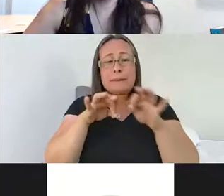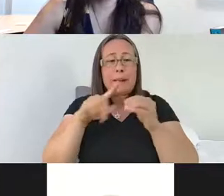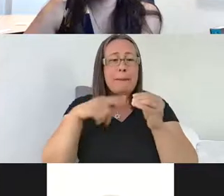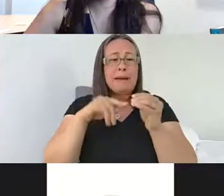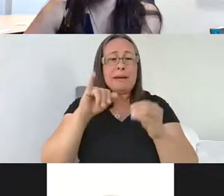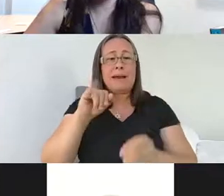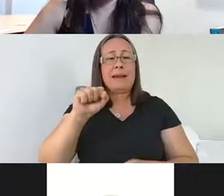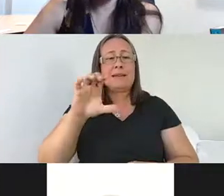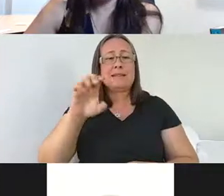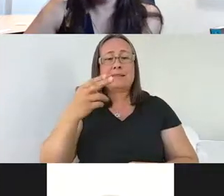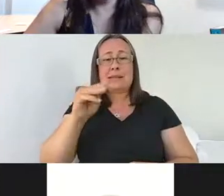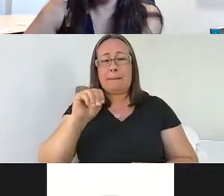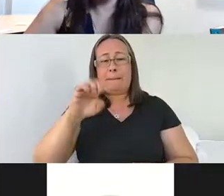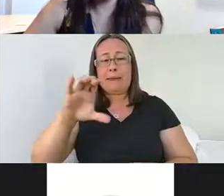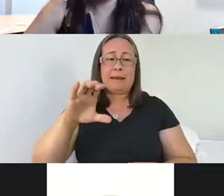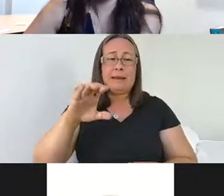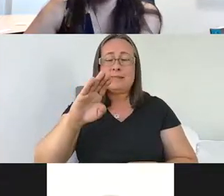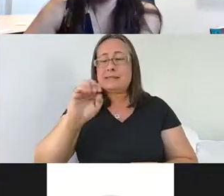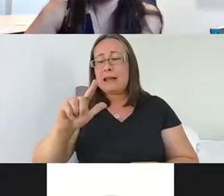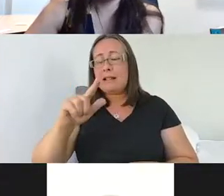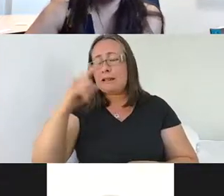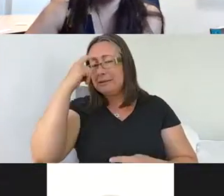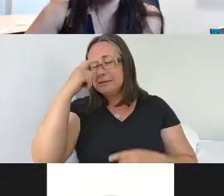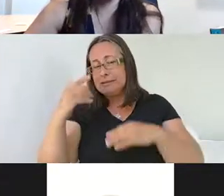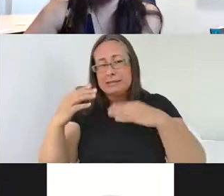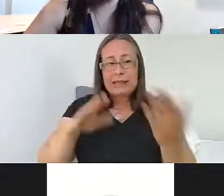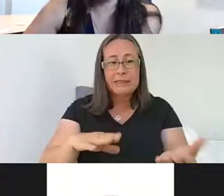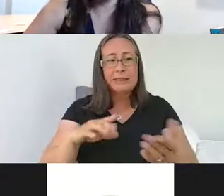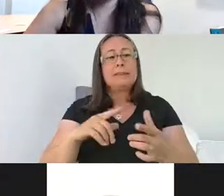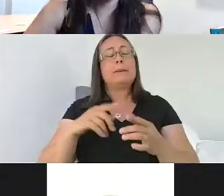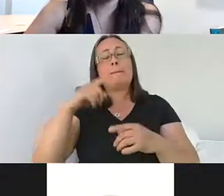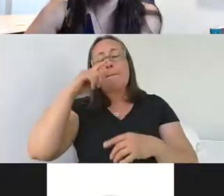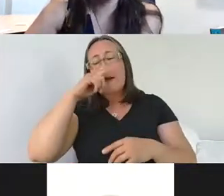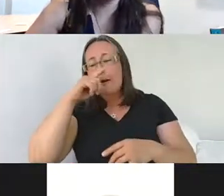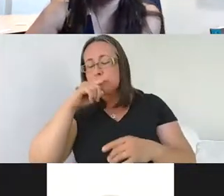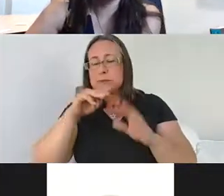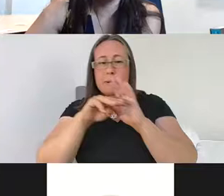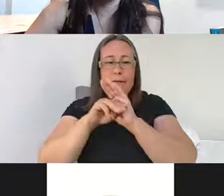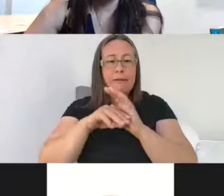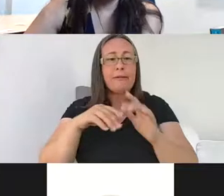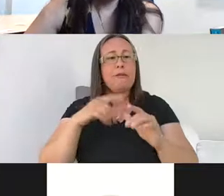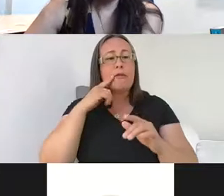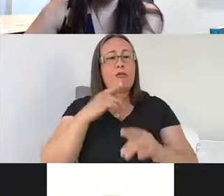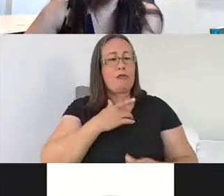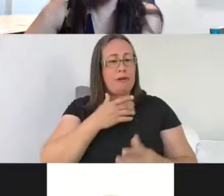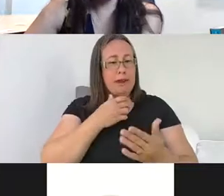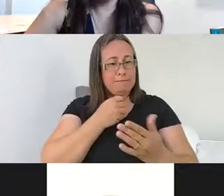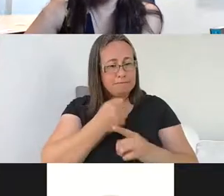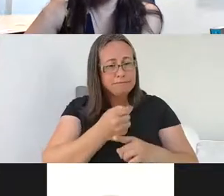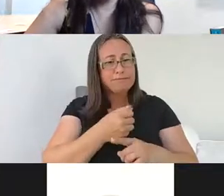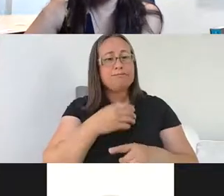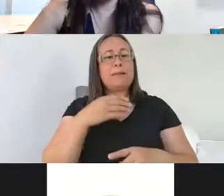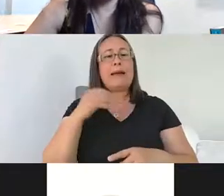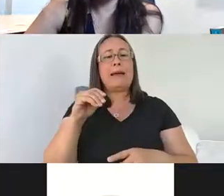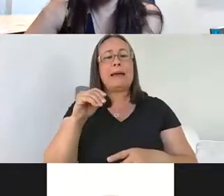death and then a couple of our mouse models that we use for ischemia, one for cardiac arrest and one for cerebellar stroke, where we're looking